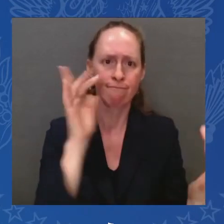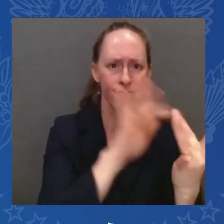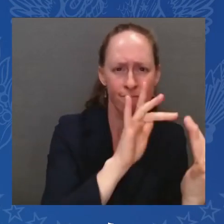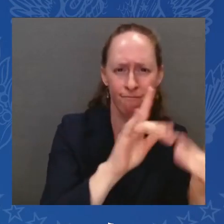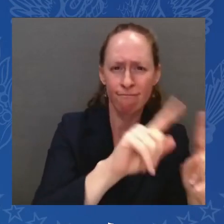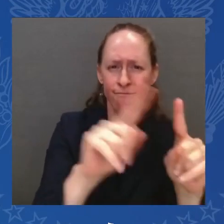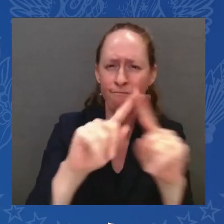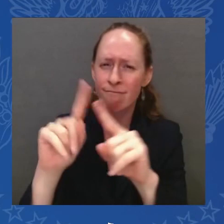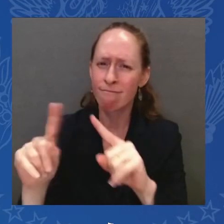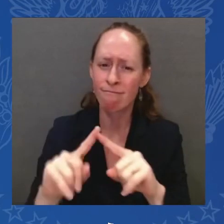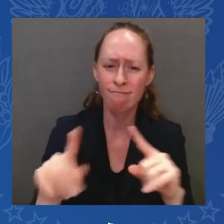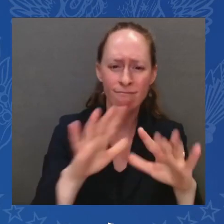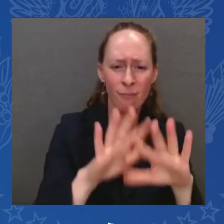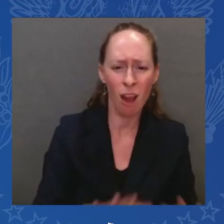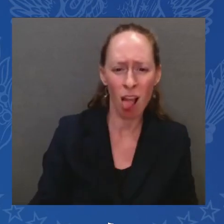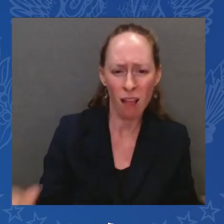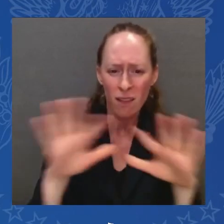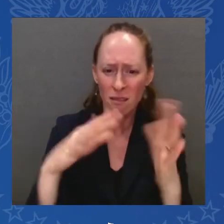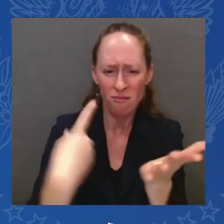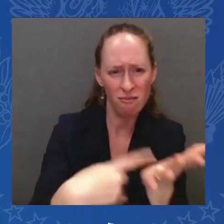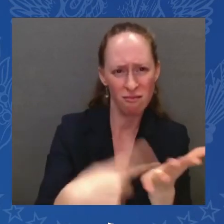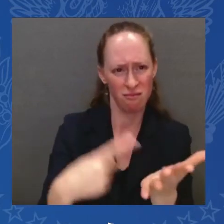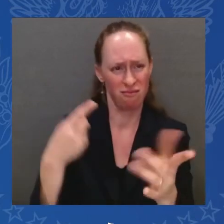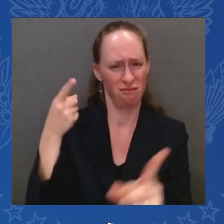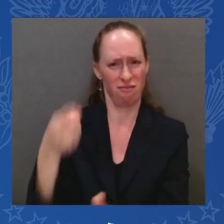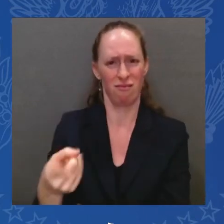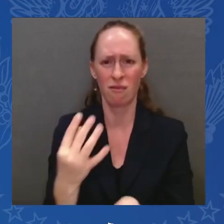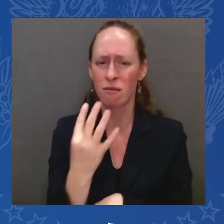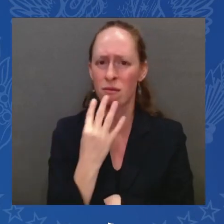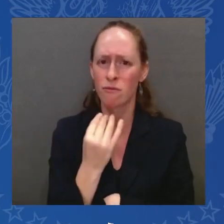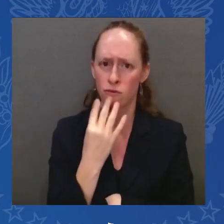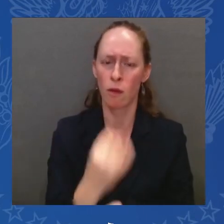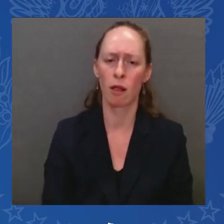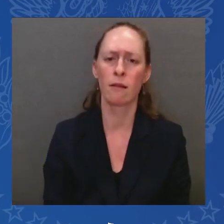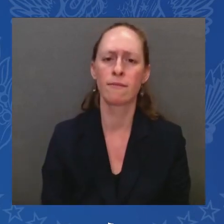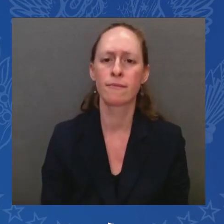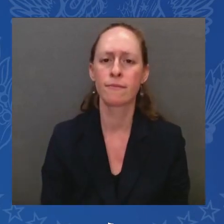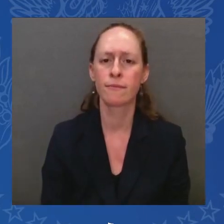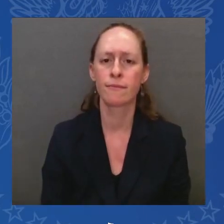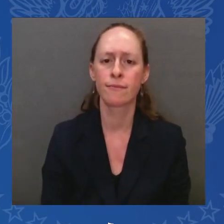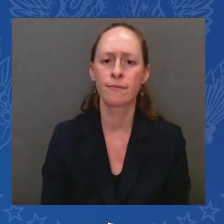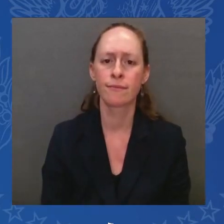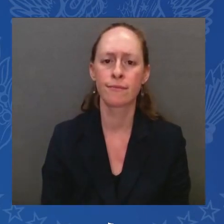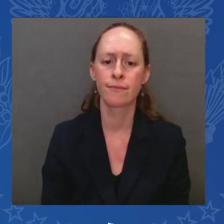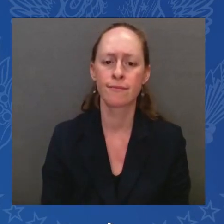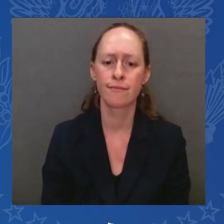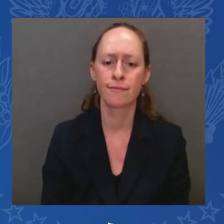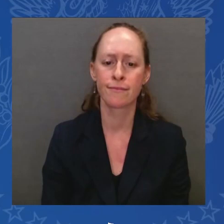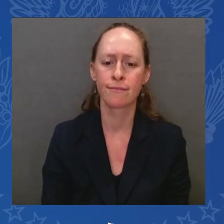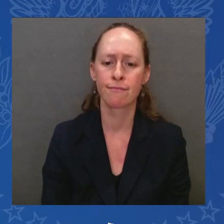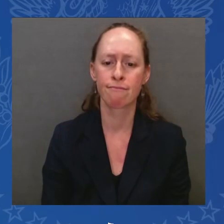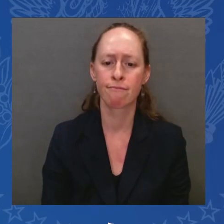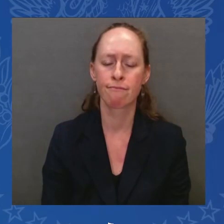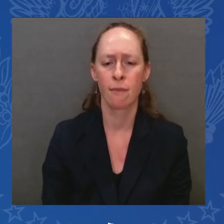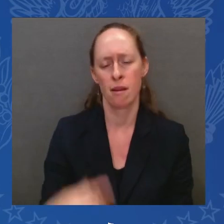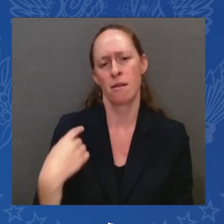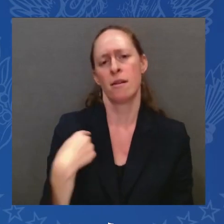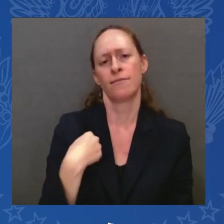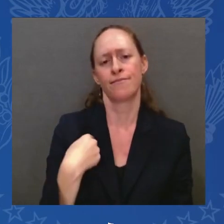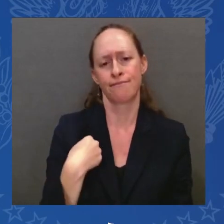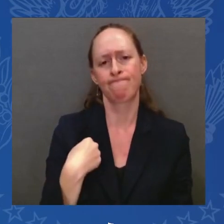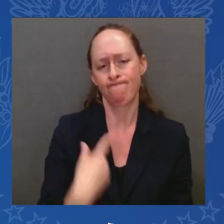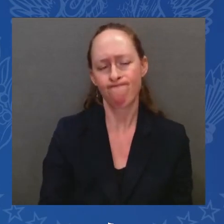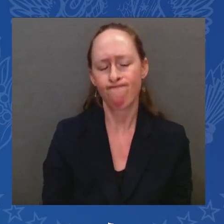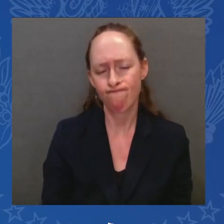and I want you to know that I want to thank you as well for all of you as well for